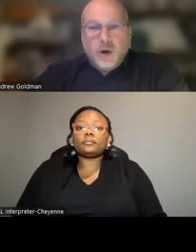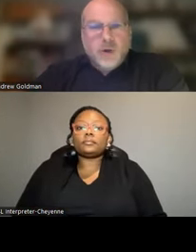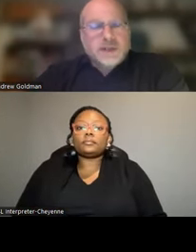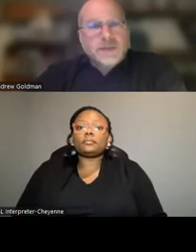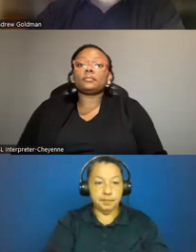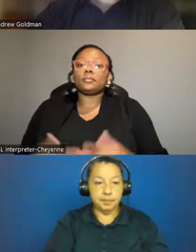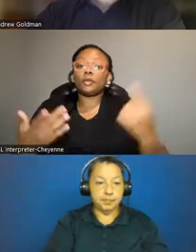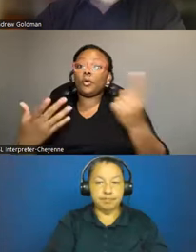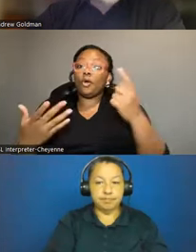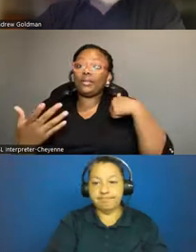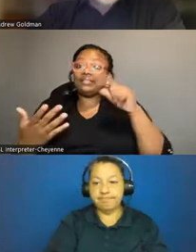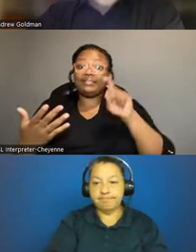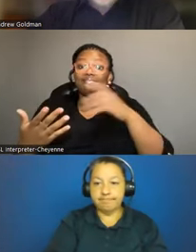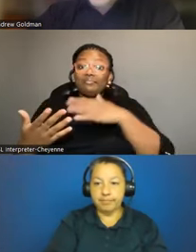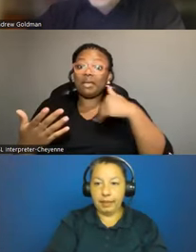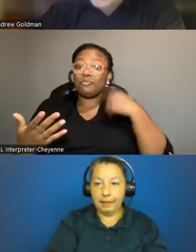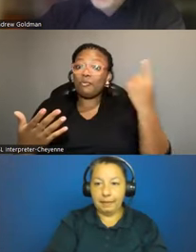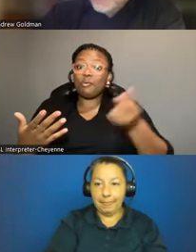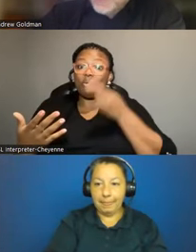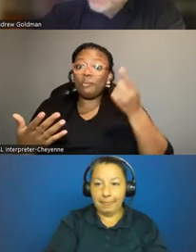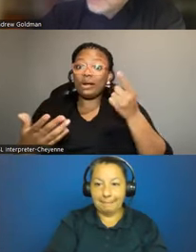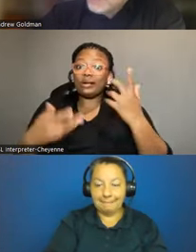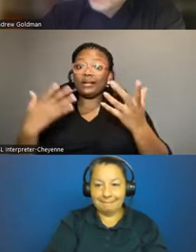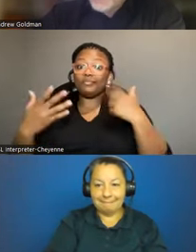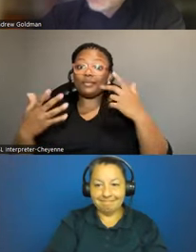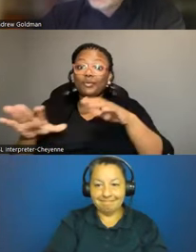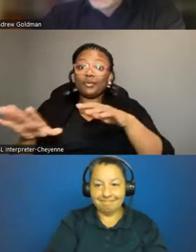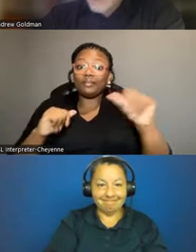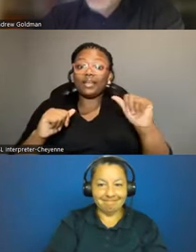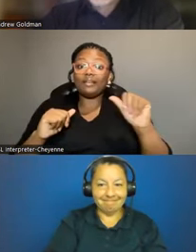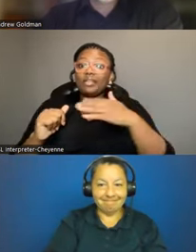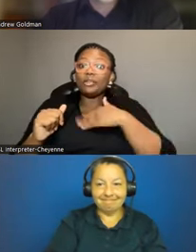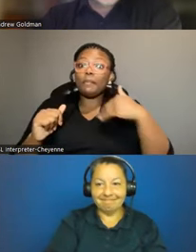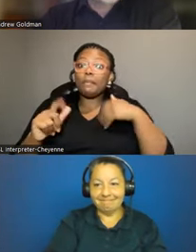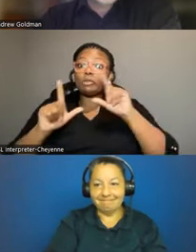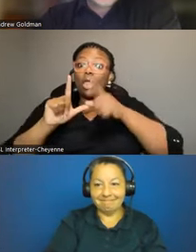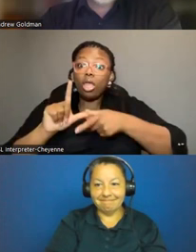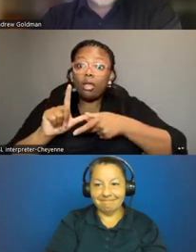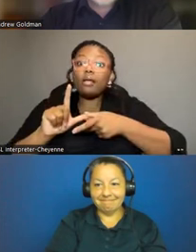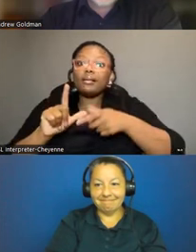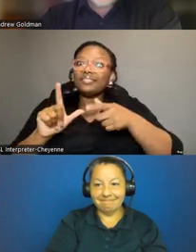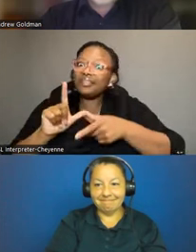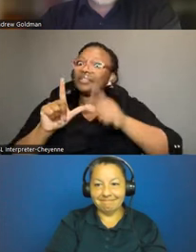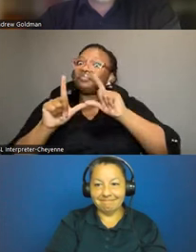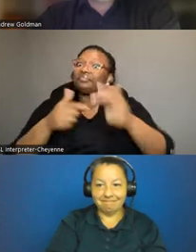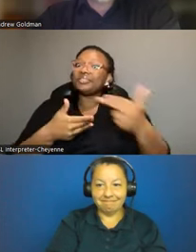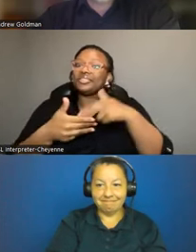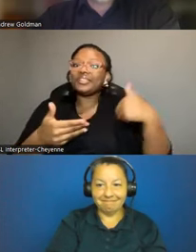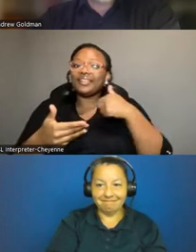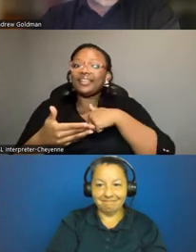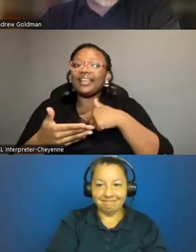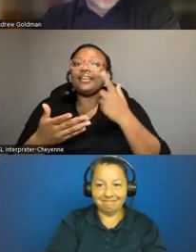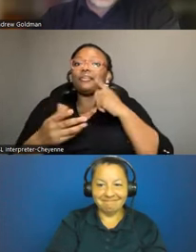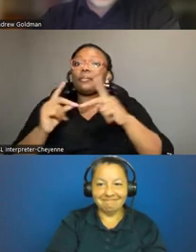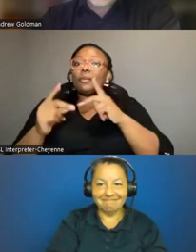We always need members. For those who perhaps might have left your membership to lapse, now is the time to rejoin. For those who are